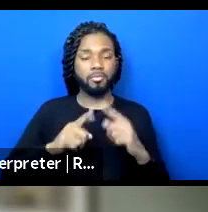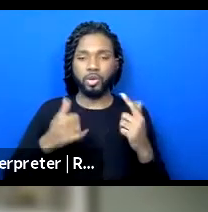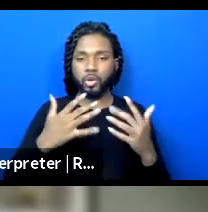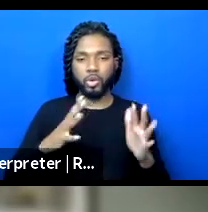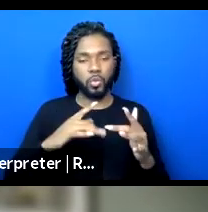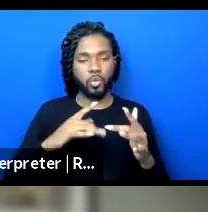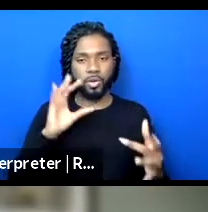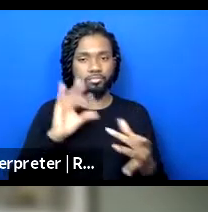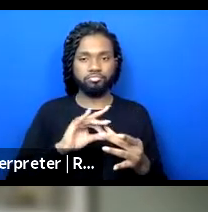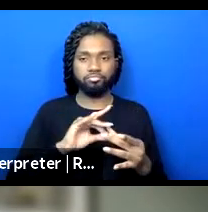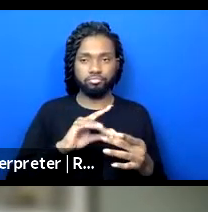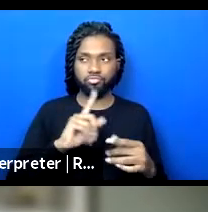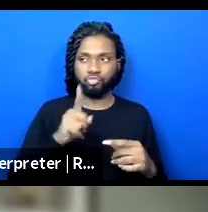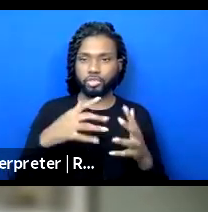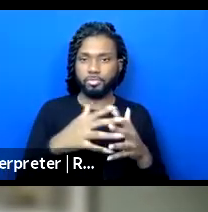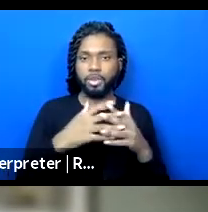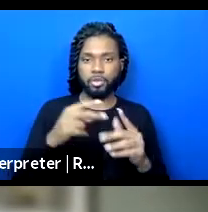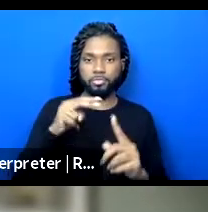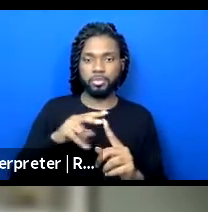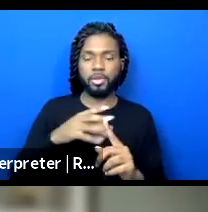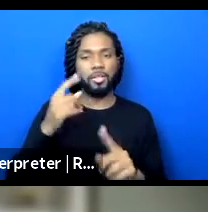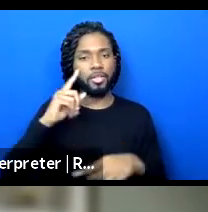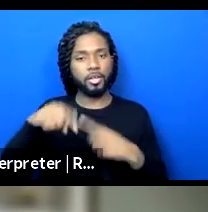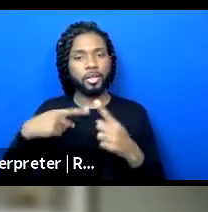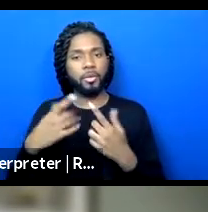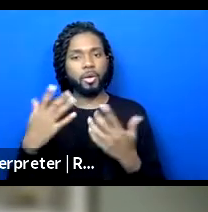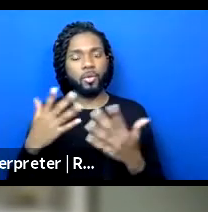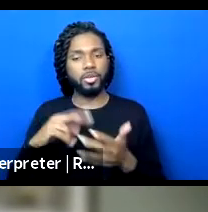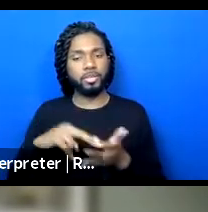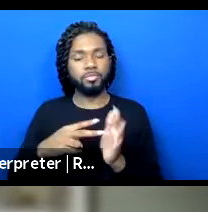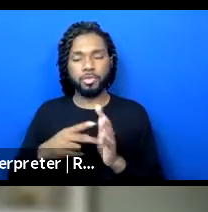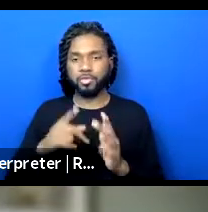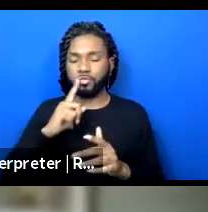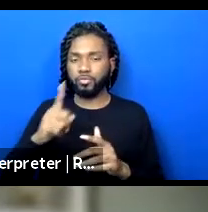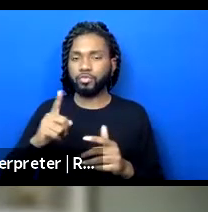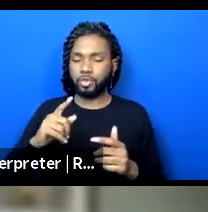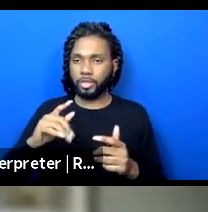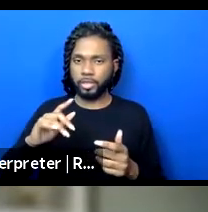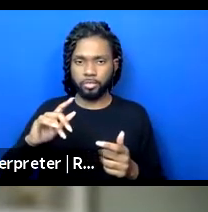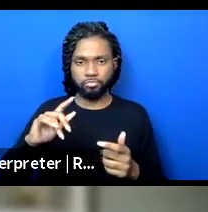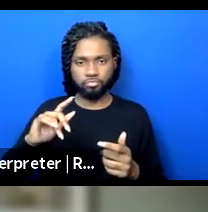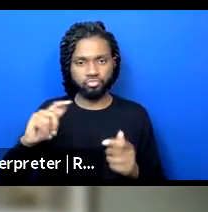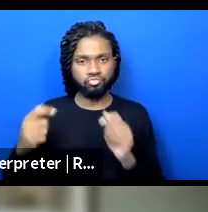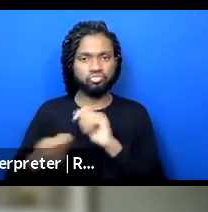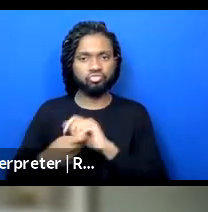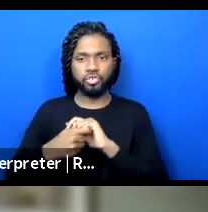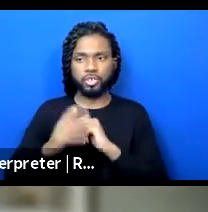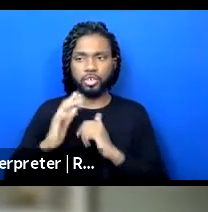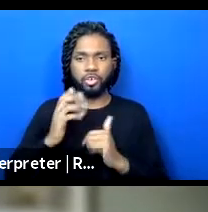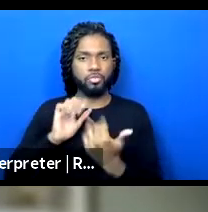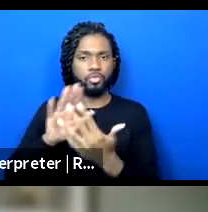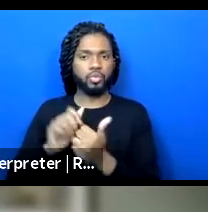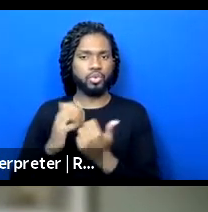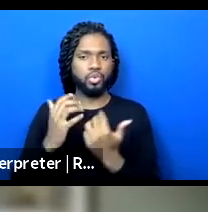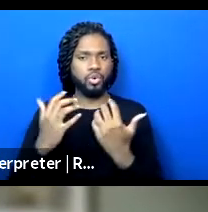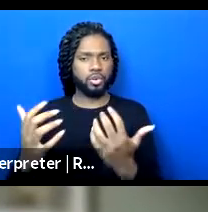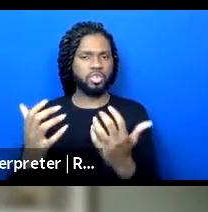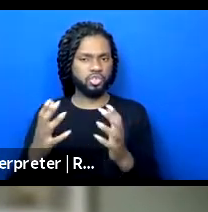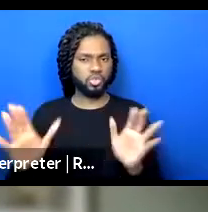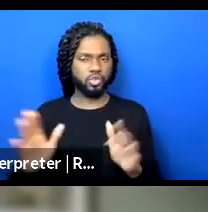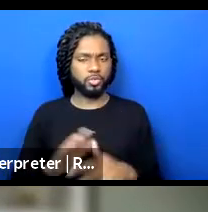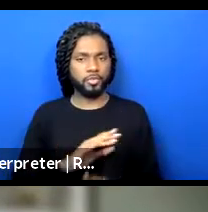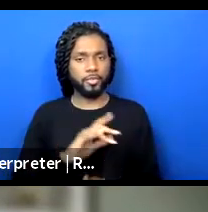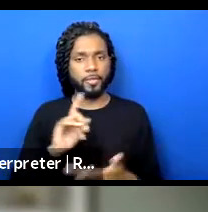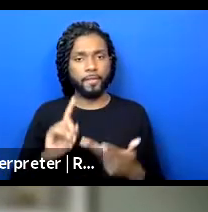the continental divide and look at what does it really mean to be radically transformative of audience just in general. Another